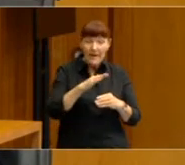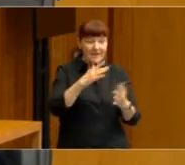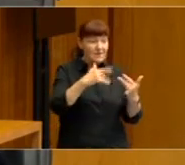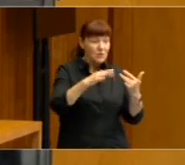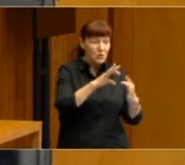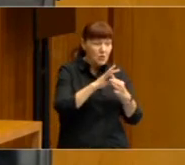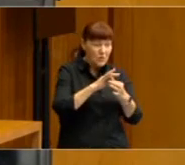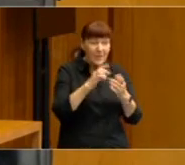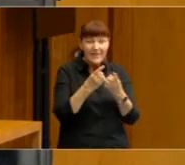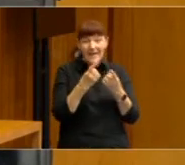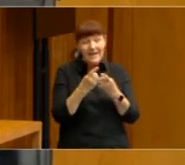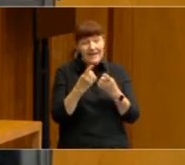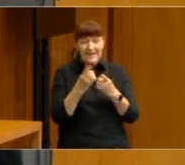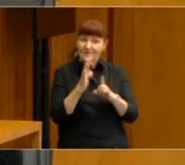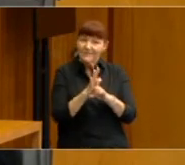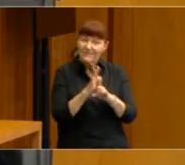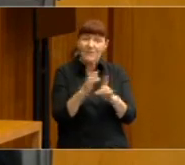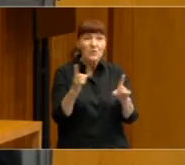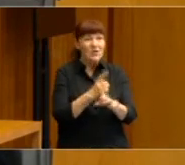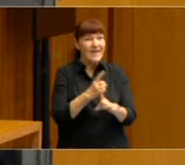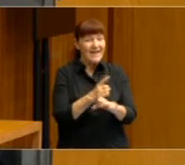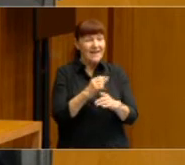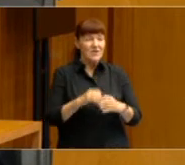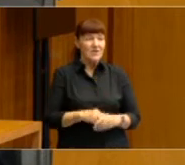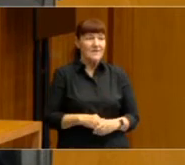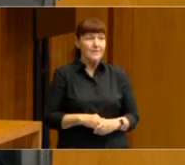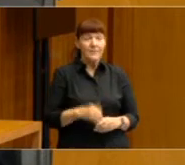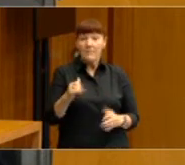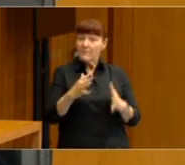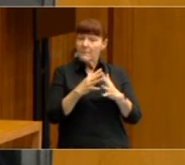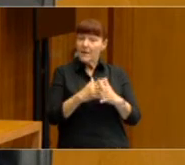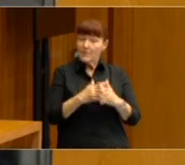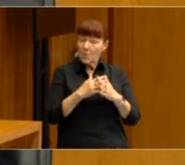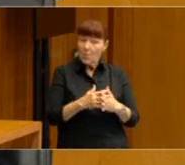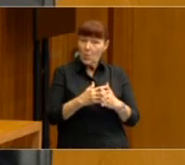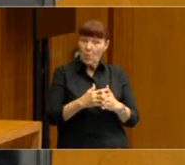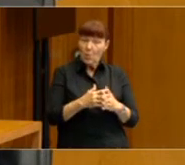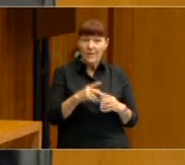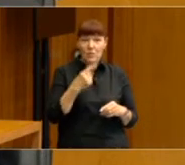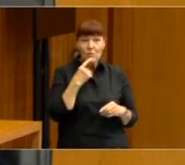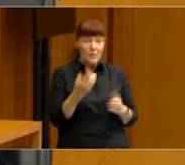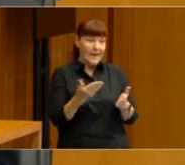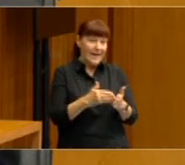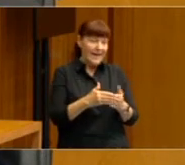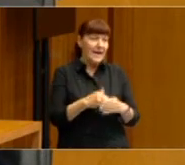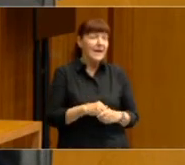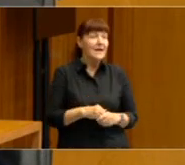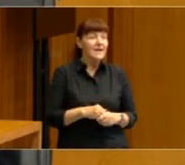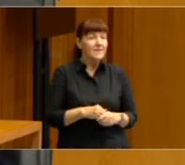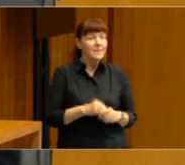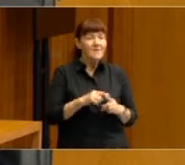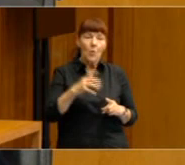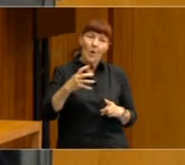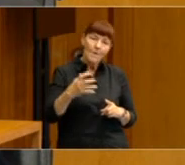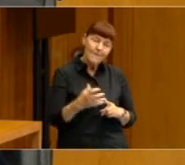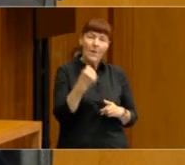that, are driving a lot of this. And it's probably also worth saying that a system that has compulsory voting,